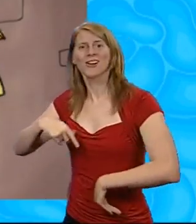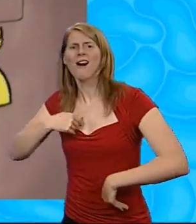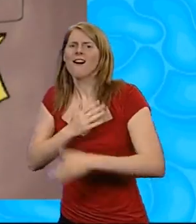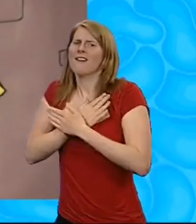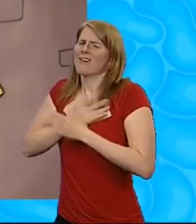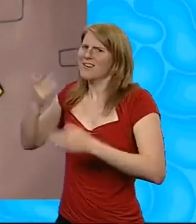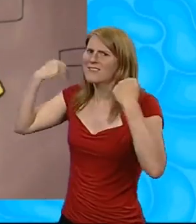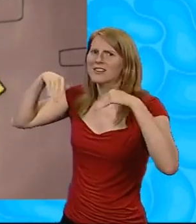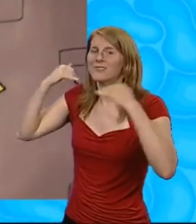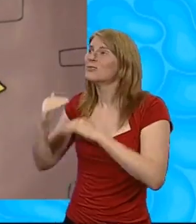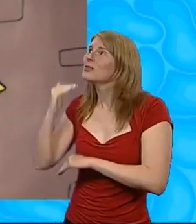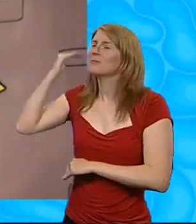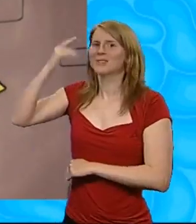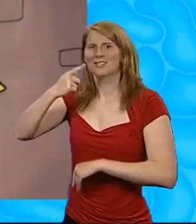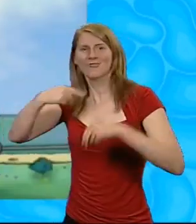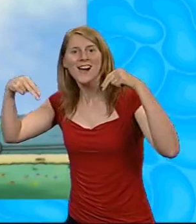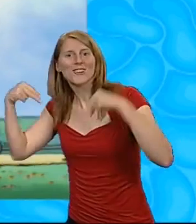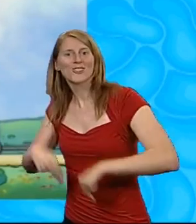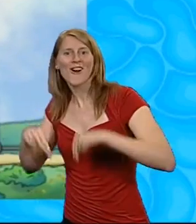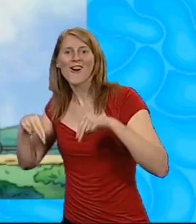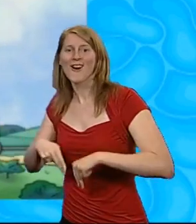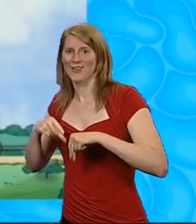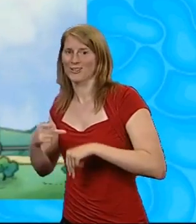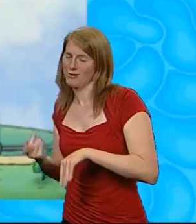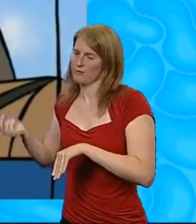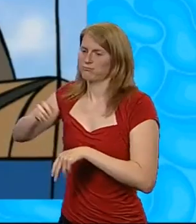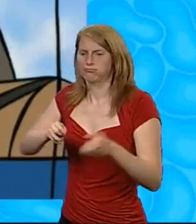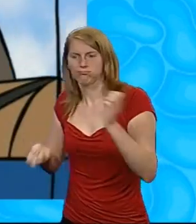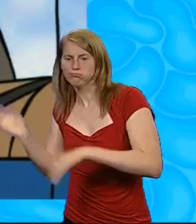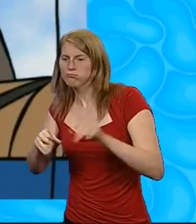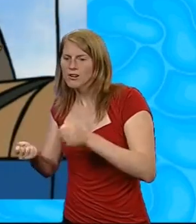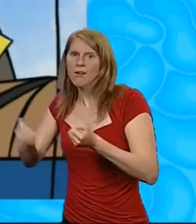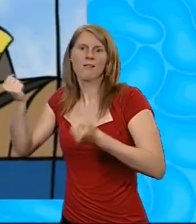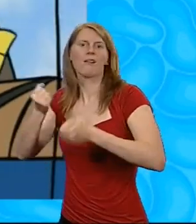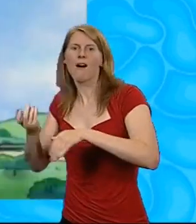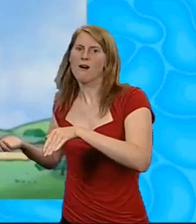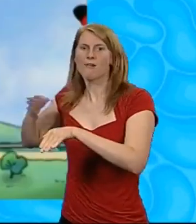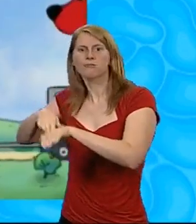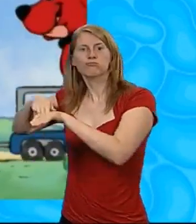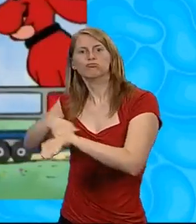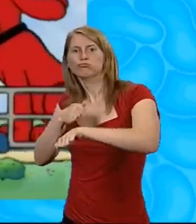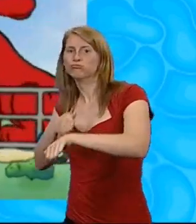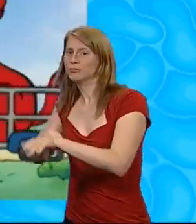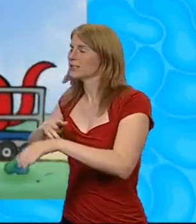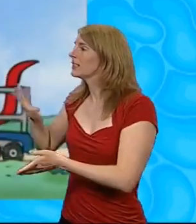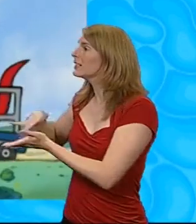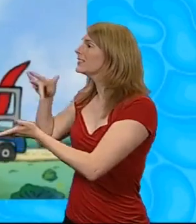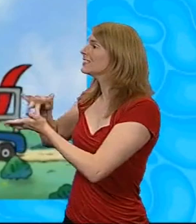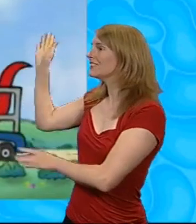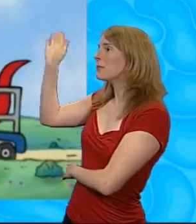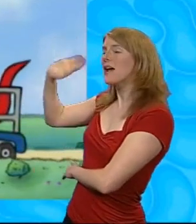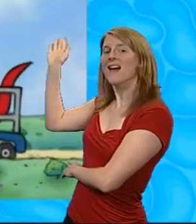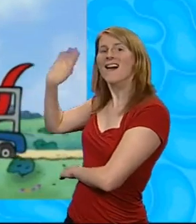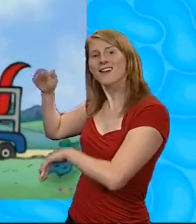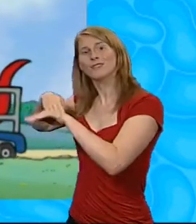Clifford, the big red dog. So they packed up a family car, and the Howards left the